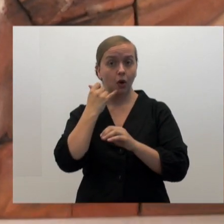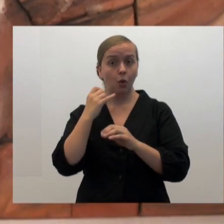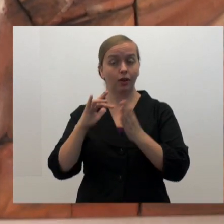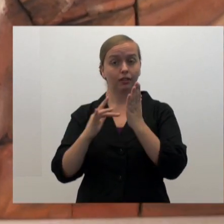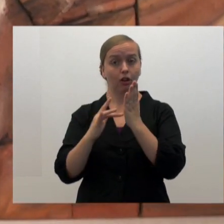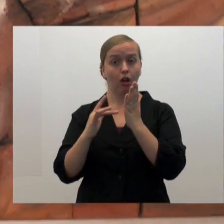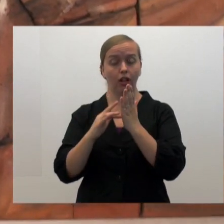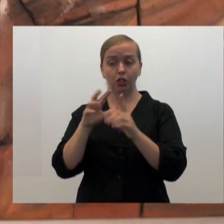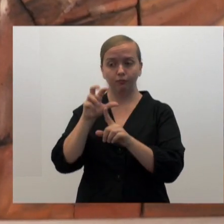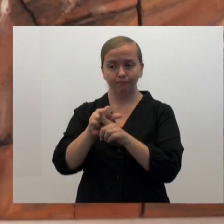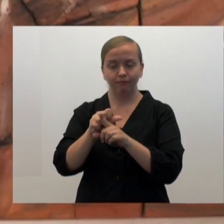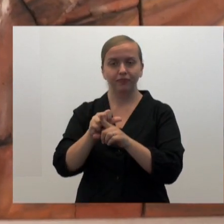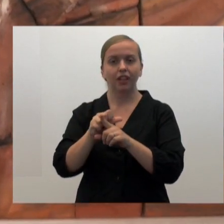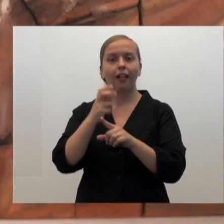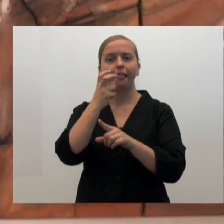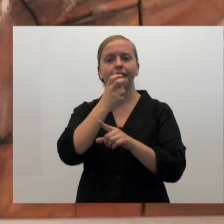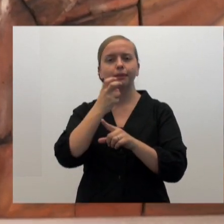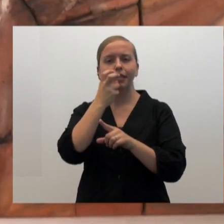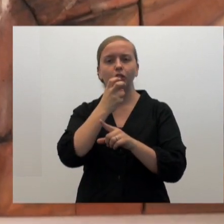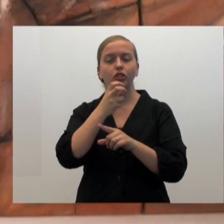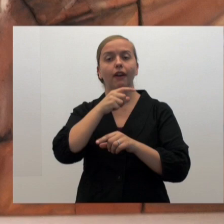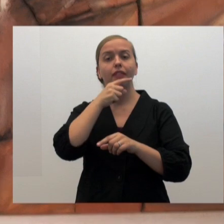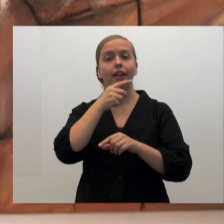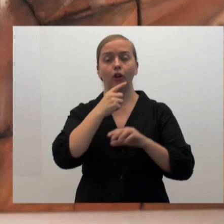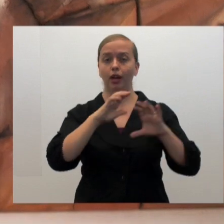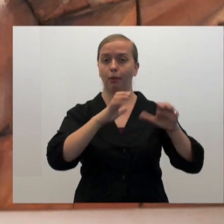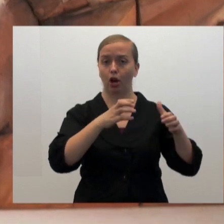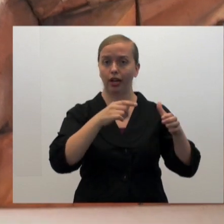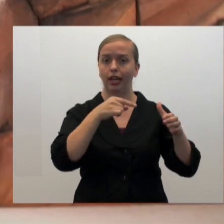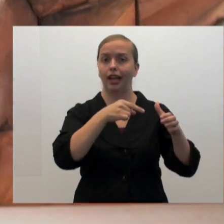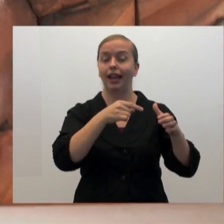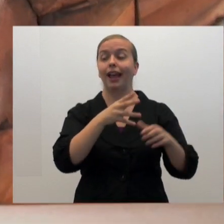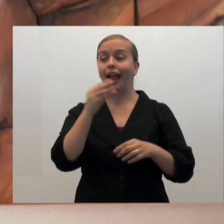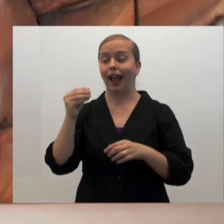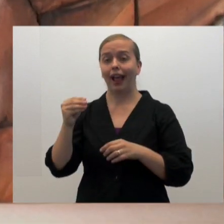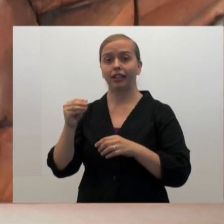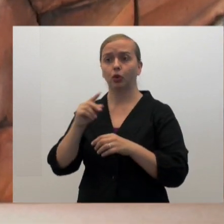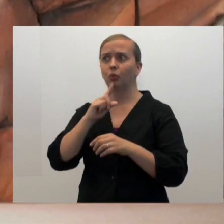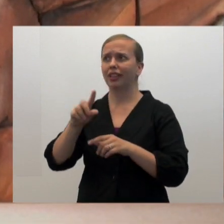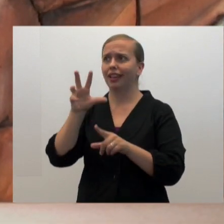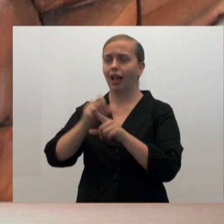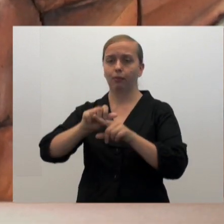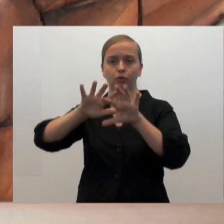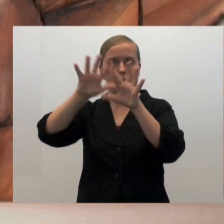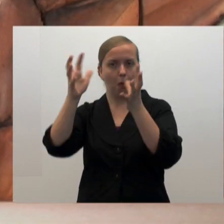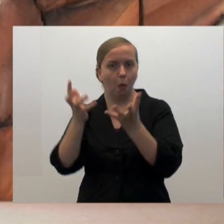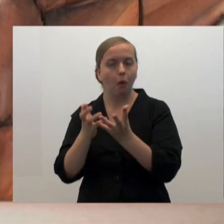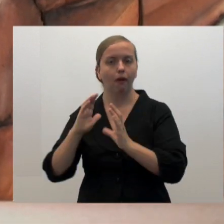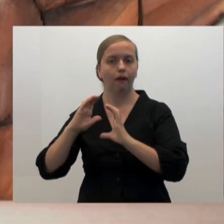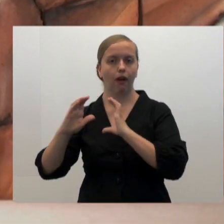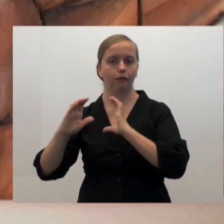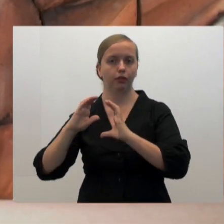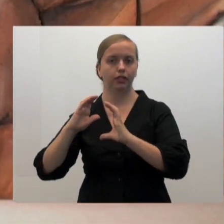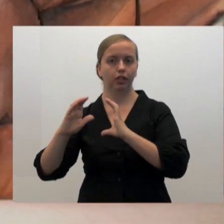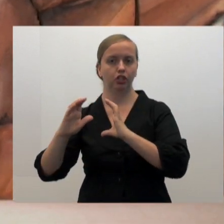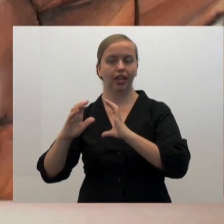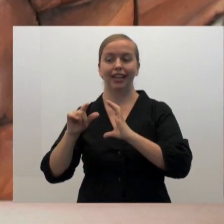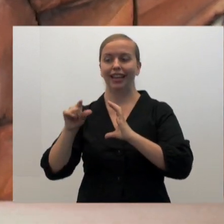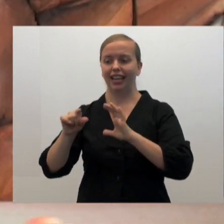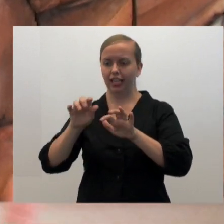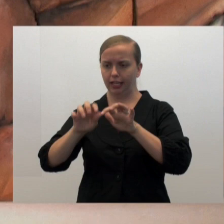caption telephone technology to caption the speech of the hearing party, and for that matter, to capture the whole conversation.